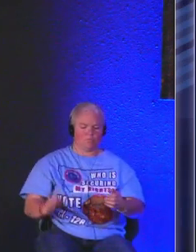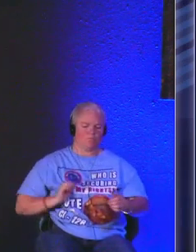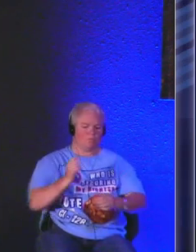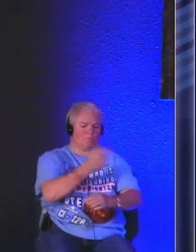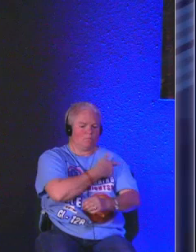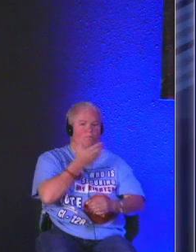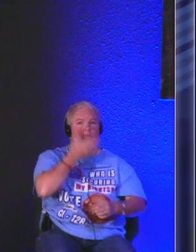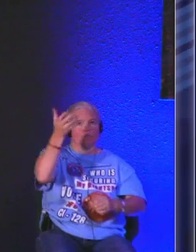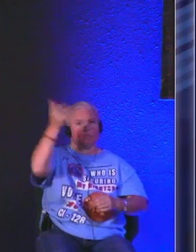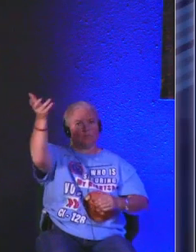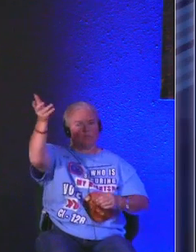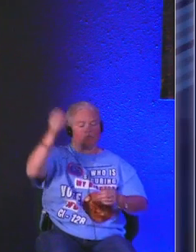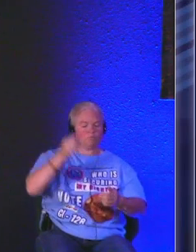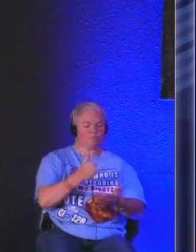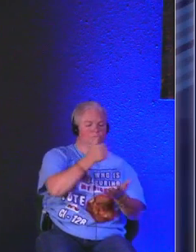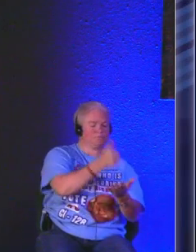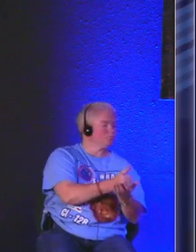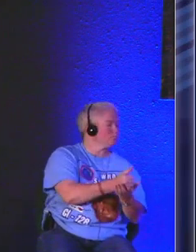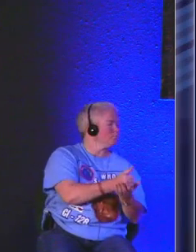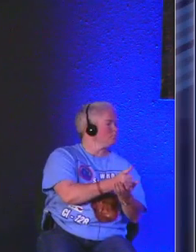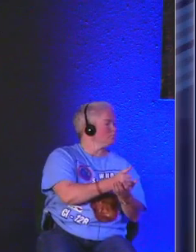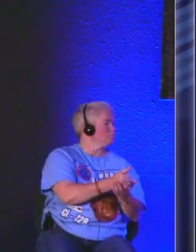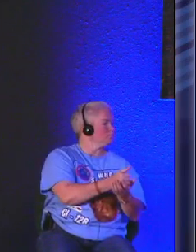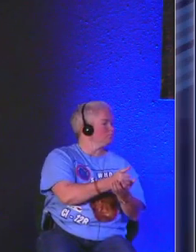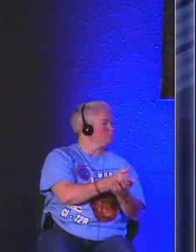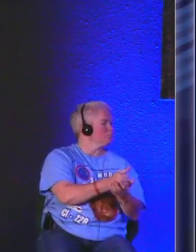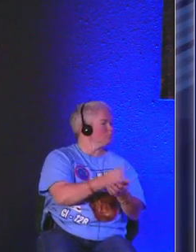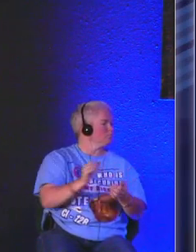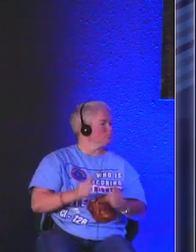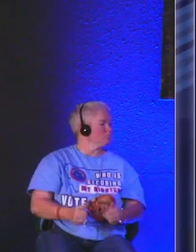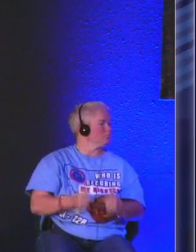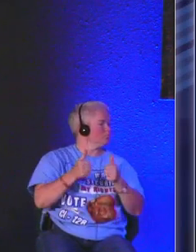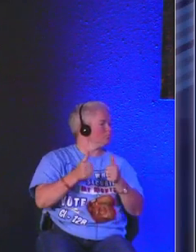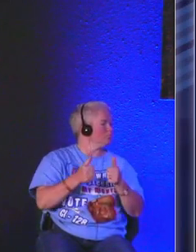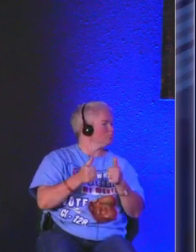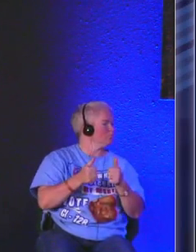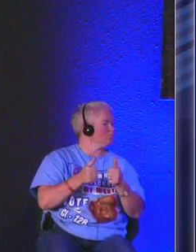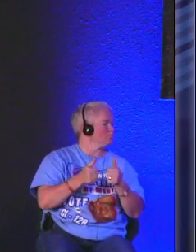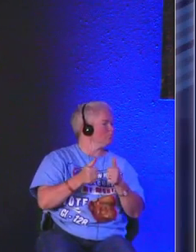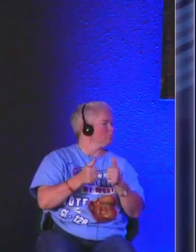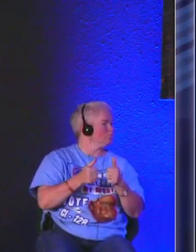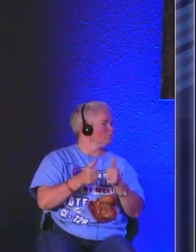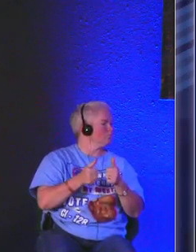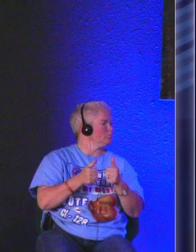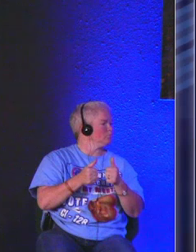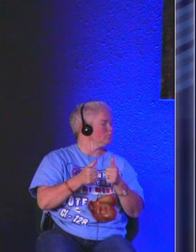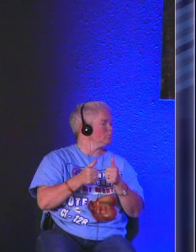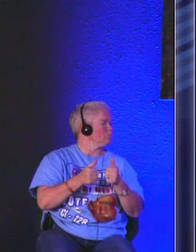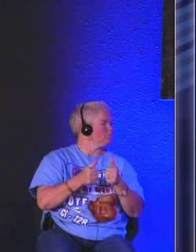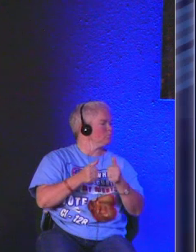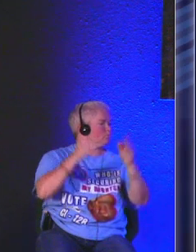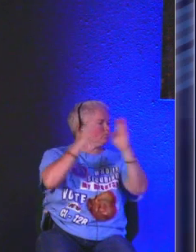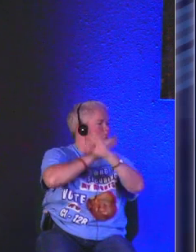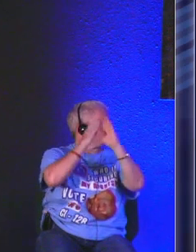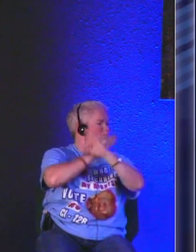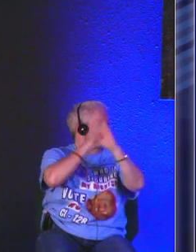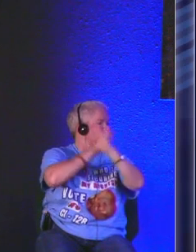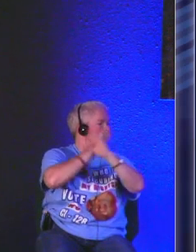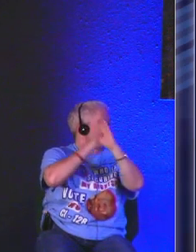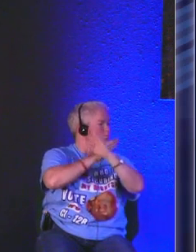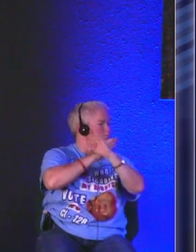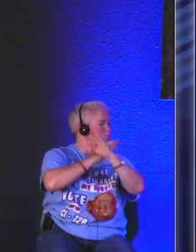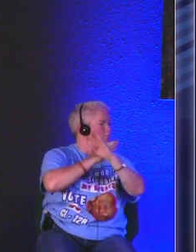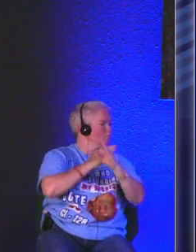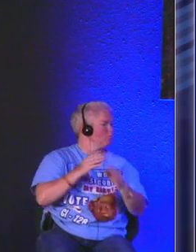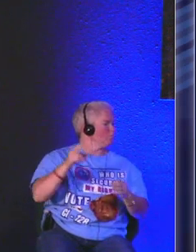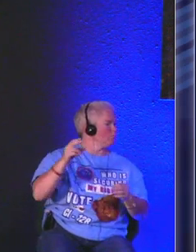it out Amen well we're living in quite the times aren't we we're living in